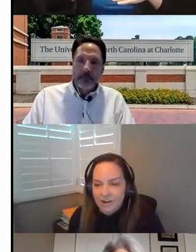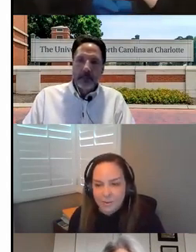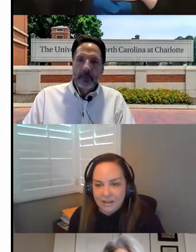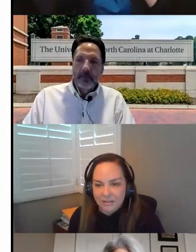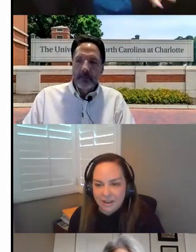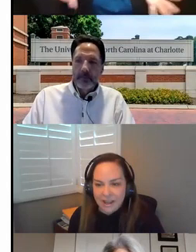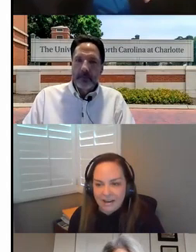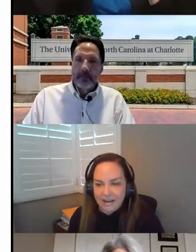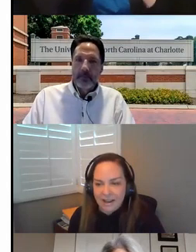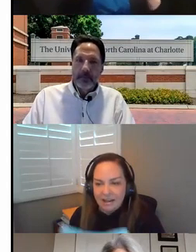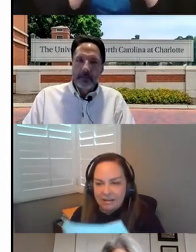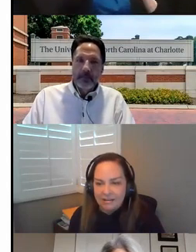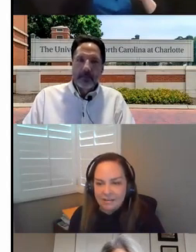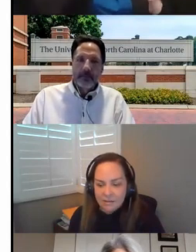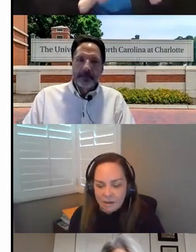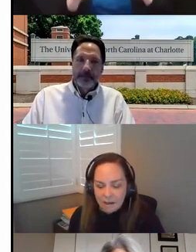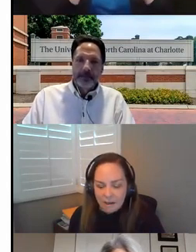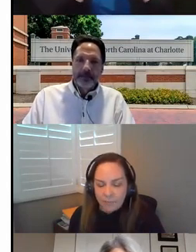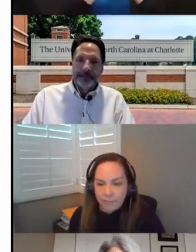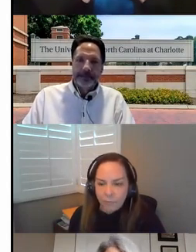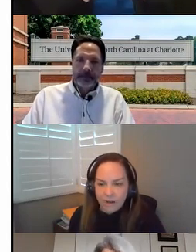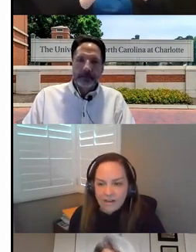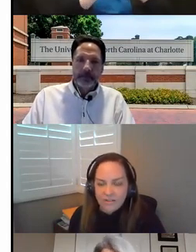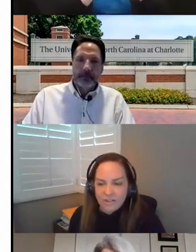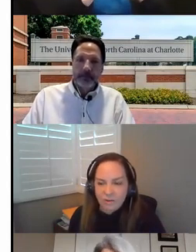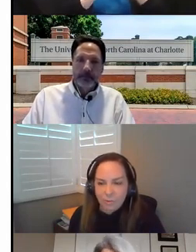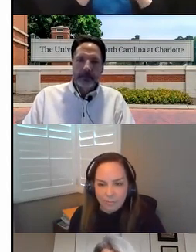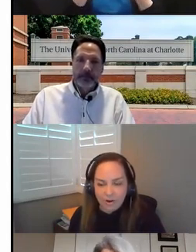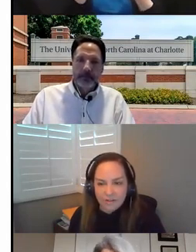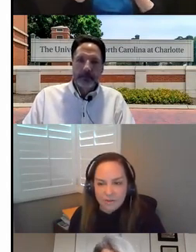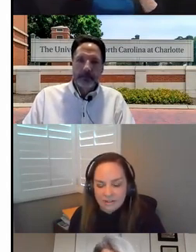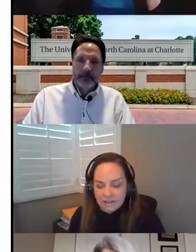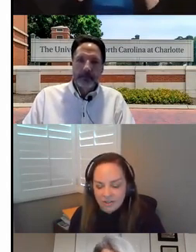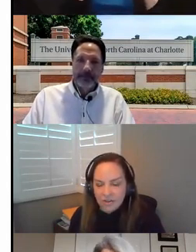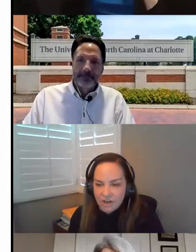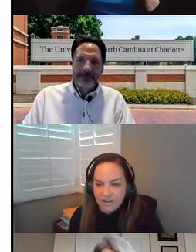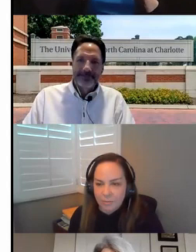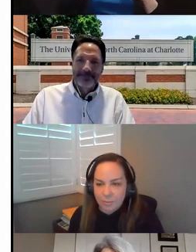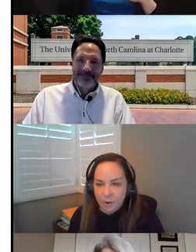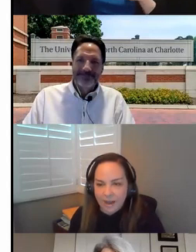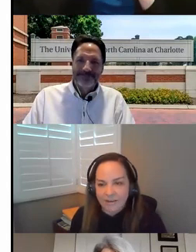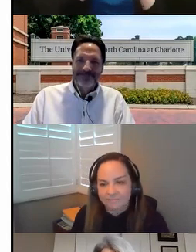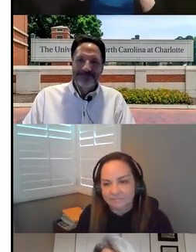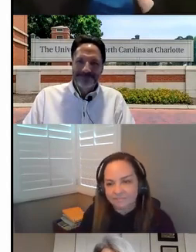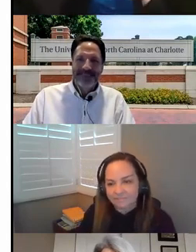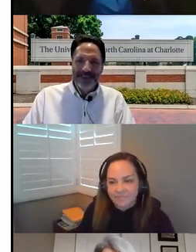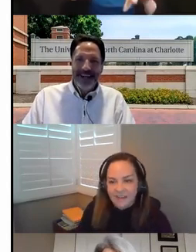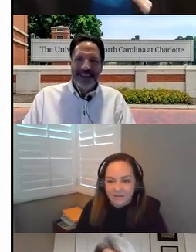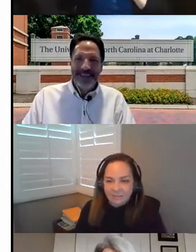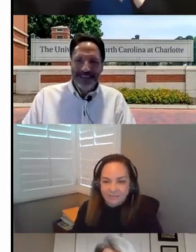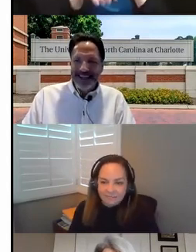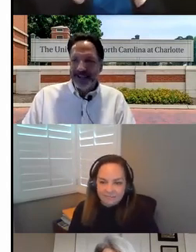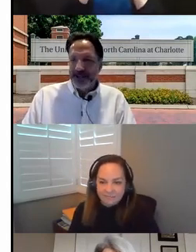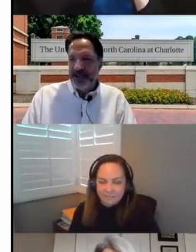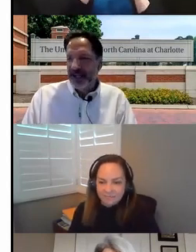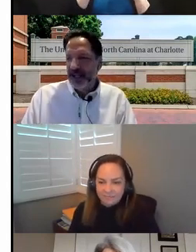encourage everybody to look at it. And when I get to my part in this presentation, I'll tell you a little bit more about it. Thank